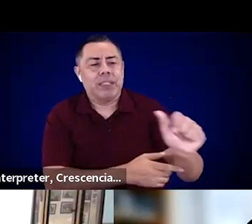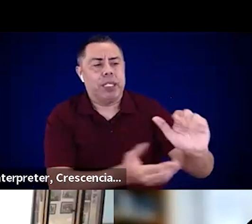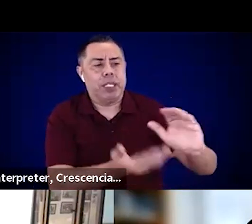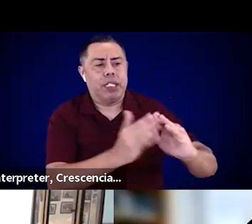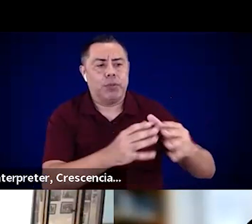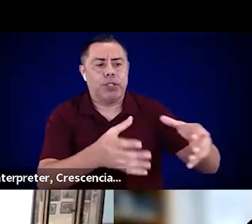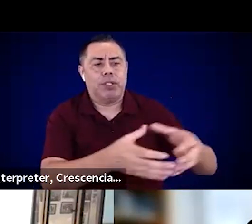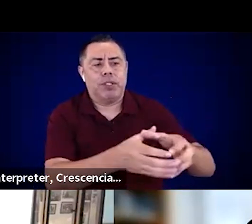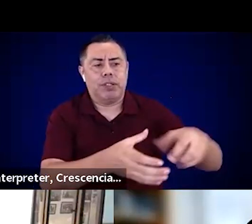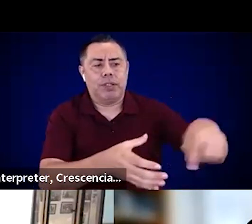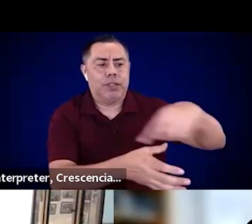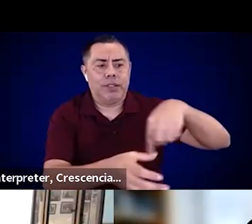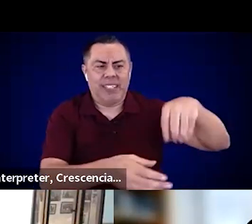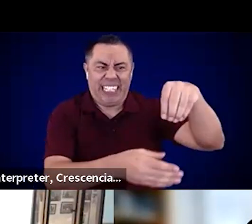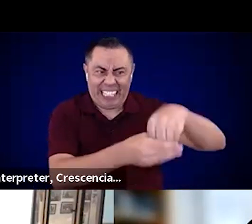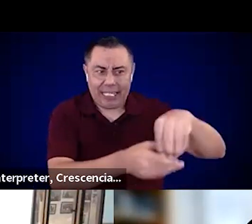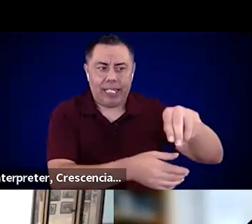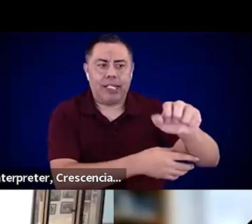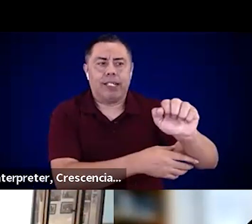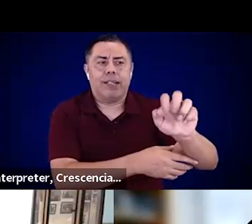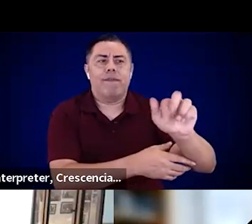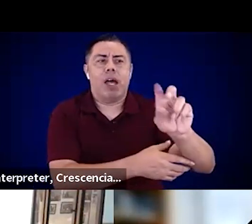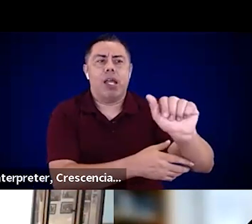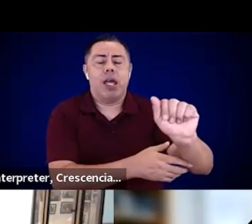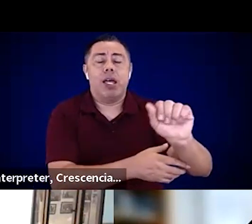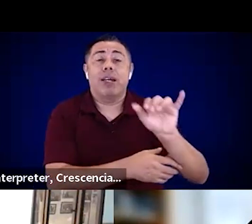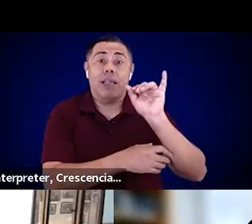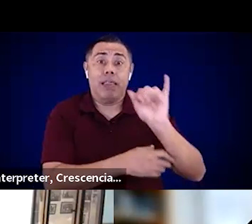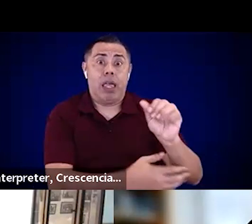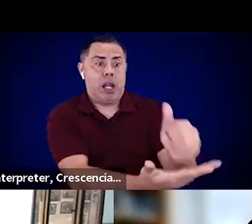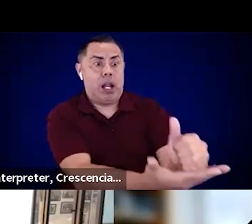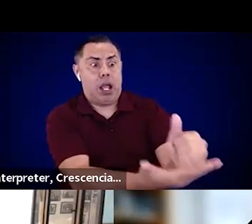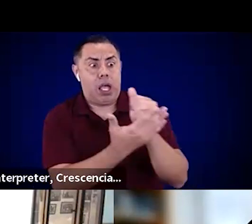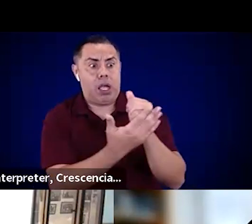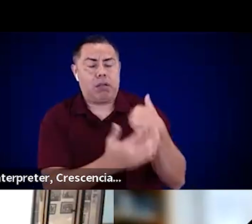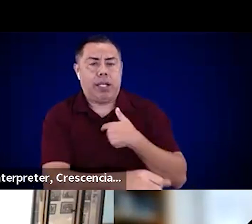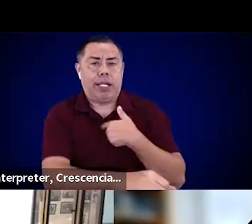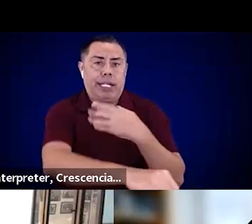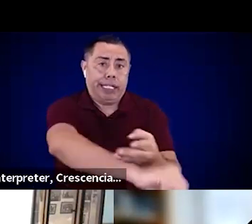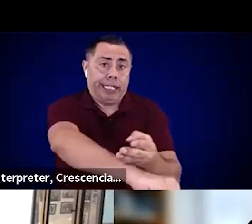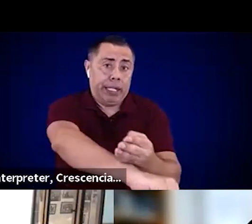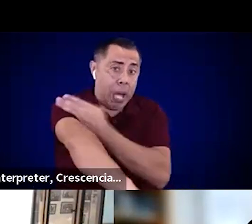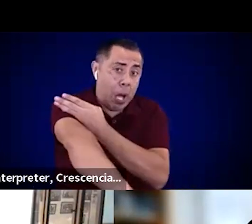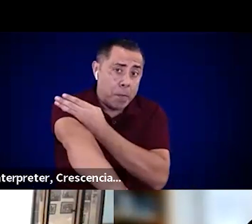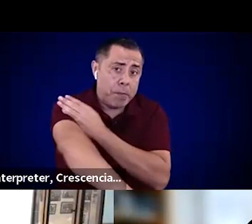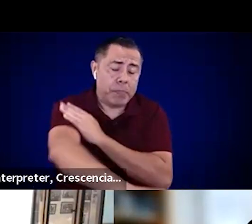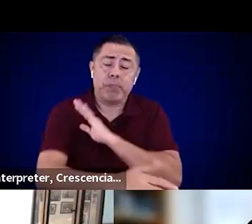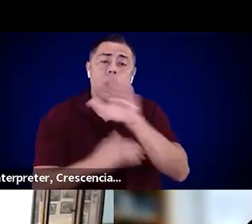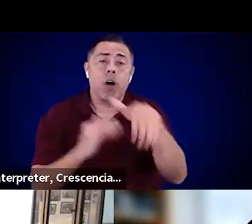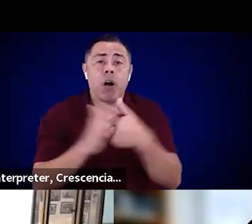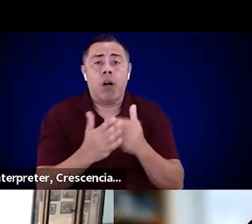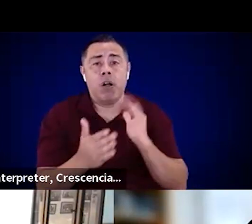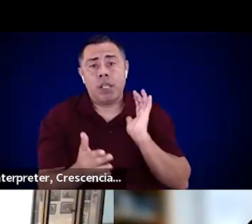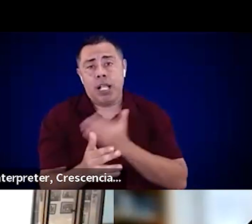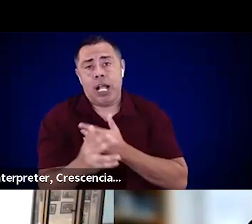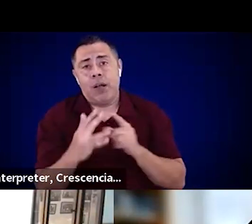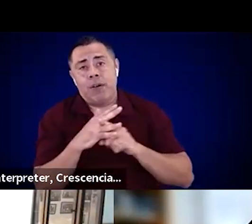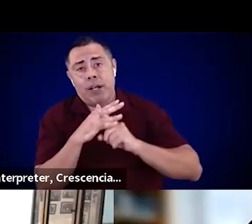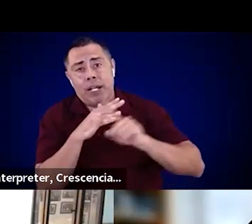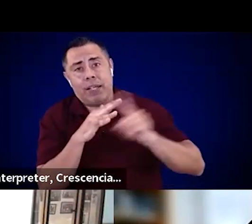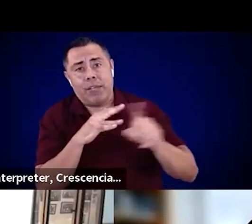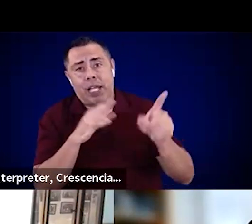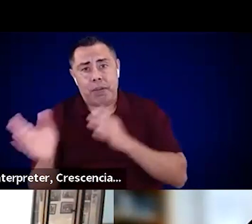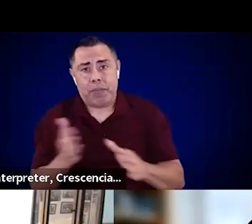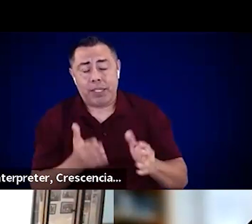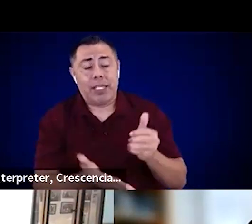helped improve all of our evacuation planning and help kind of hone in on what we need to target and really close down